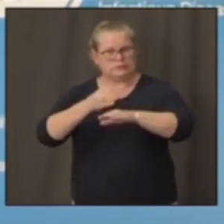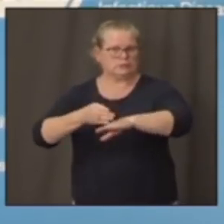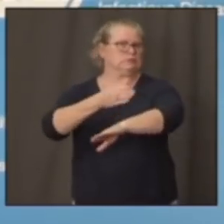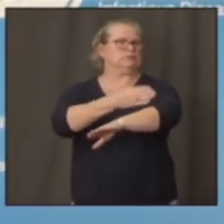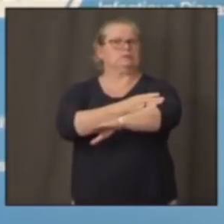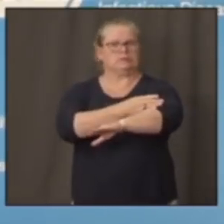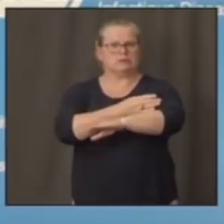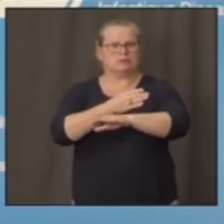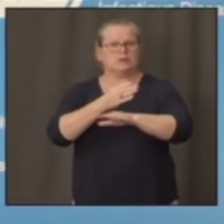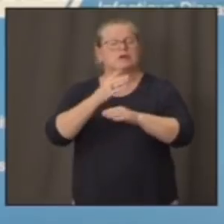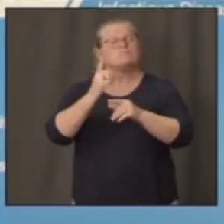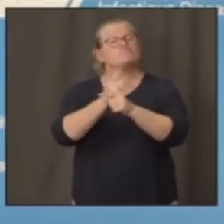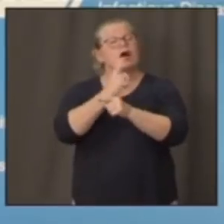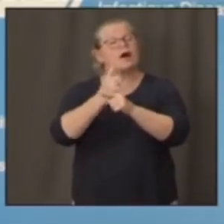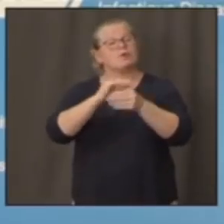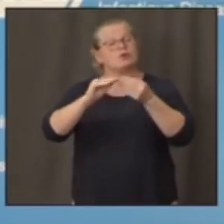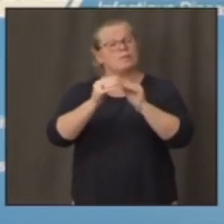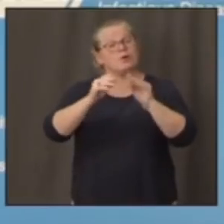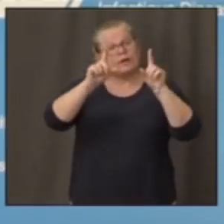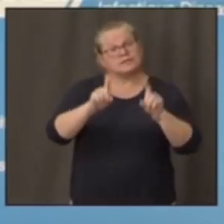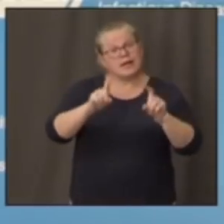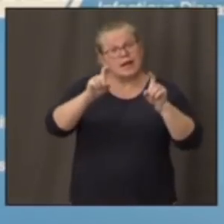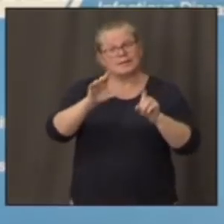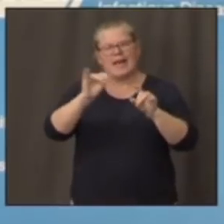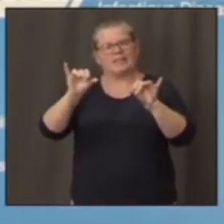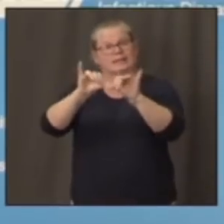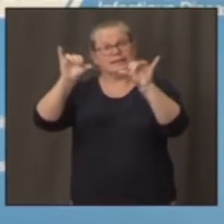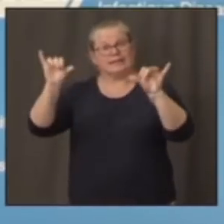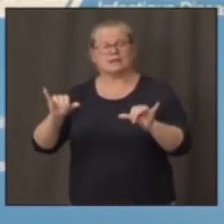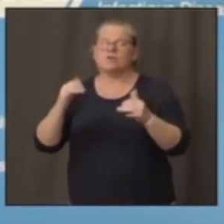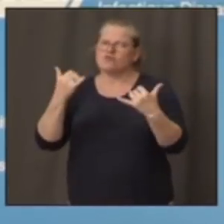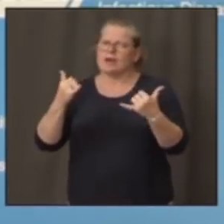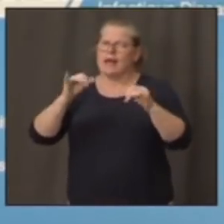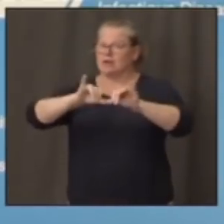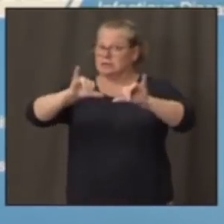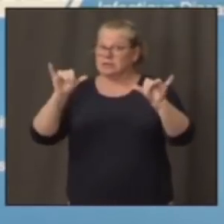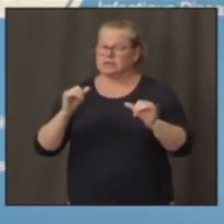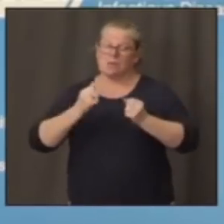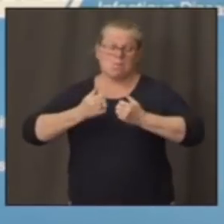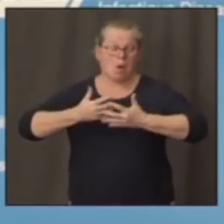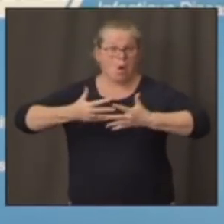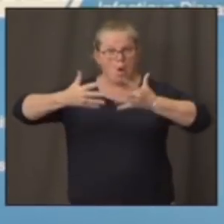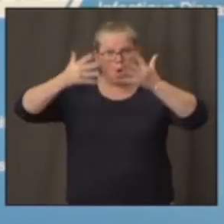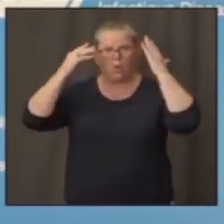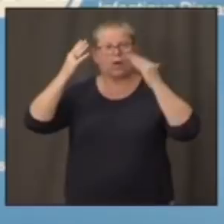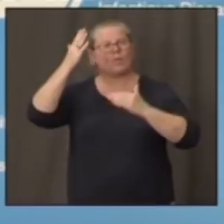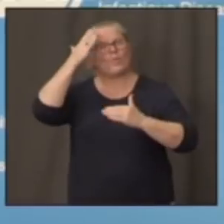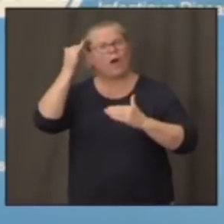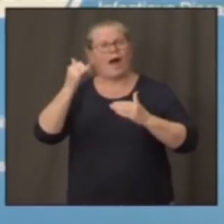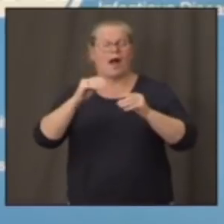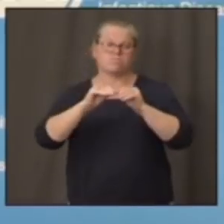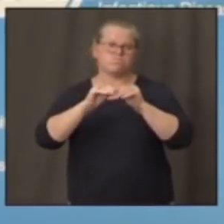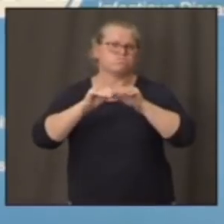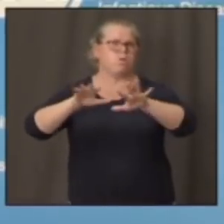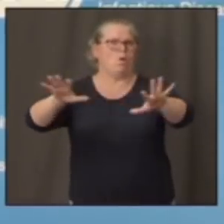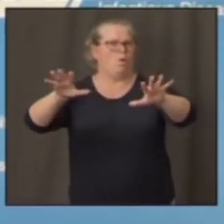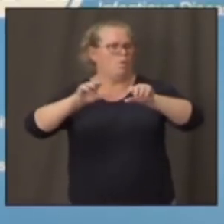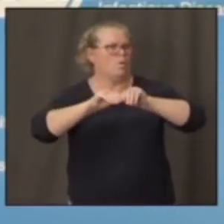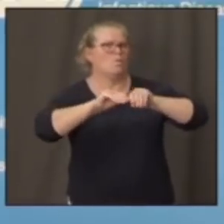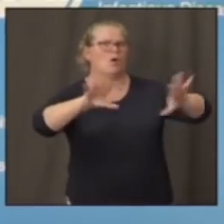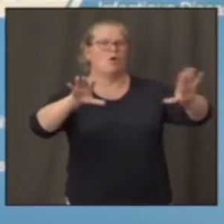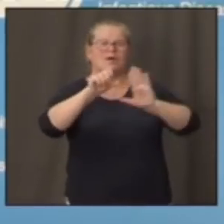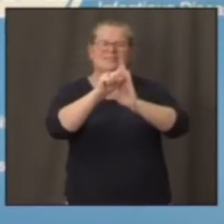and getting the system from, it's a bit overloaded now because of the outbreaks that we're seeing in certain states